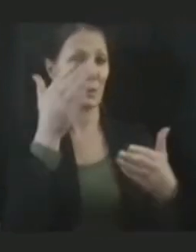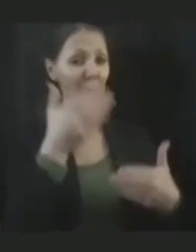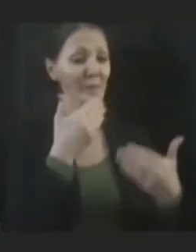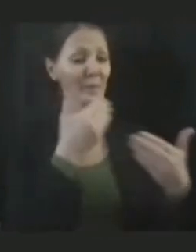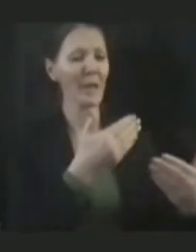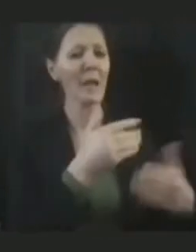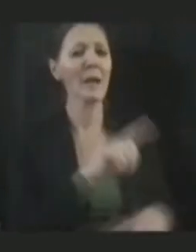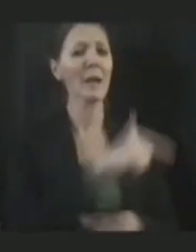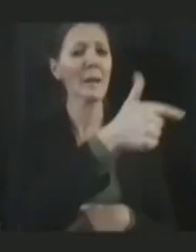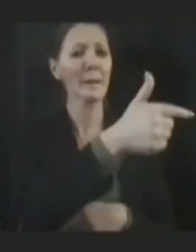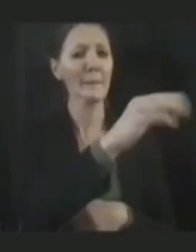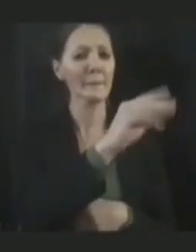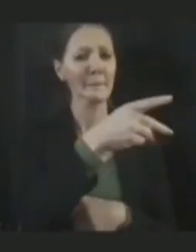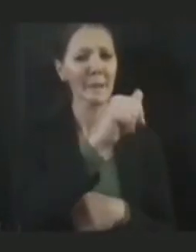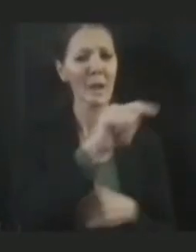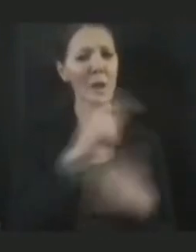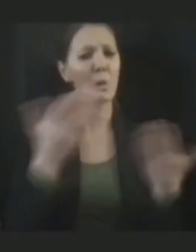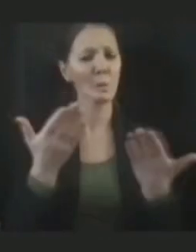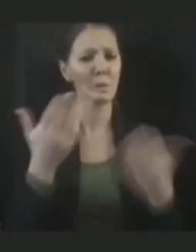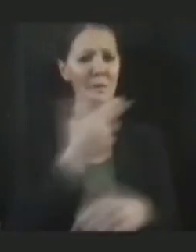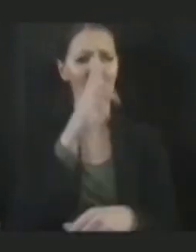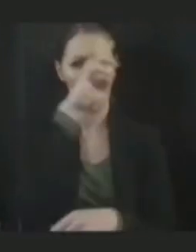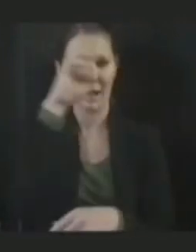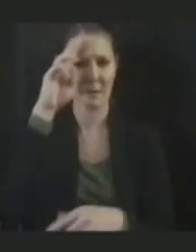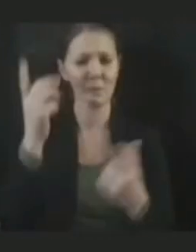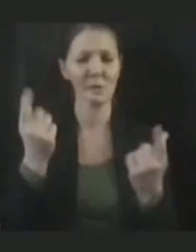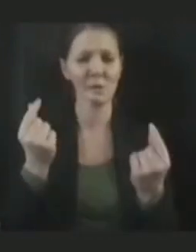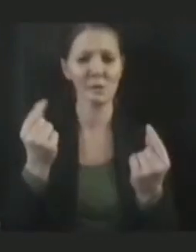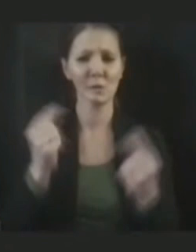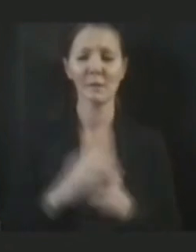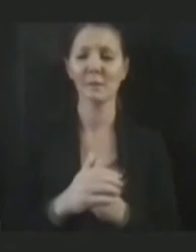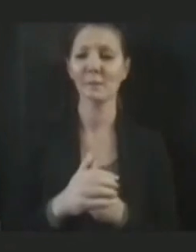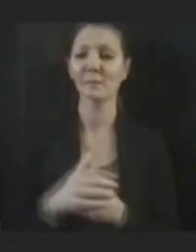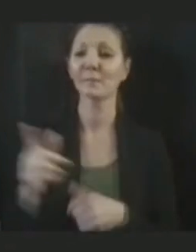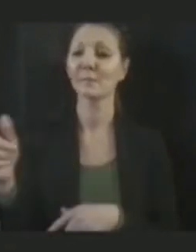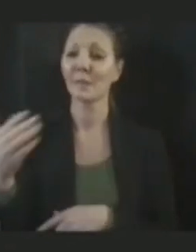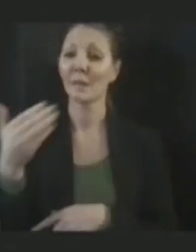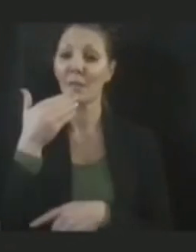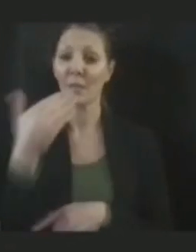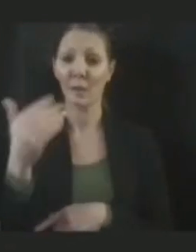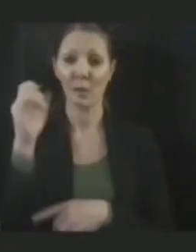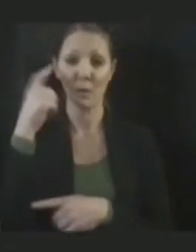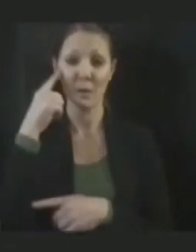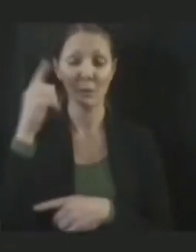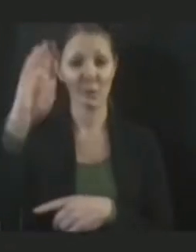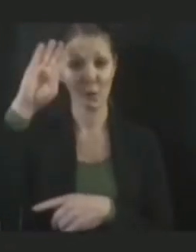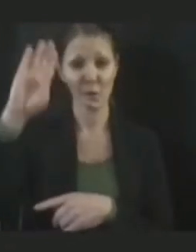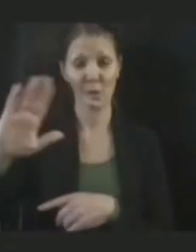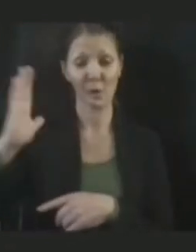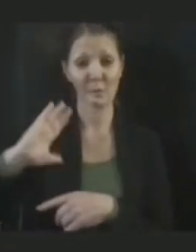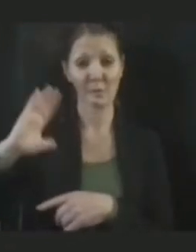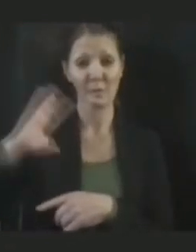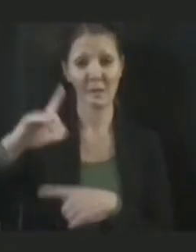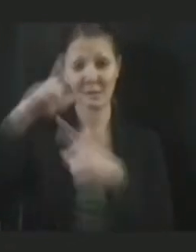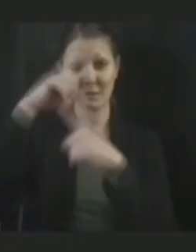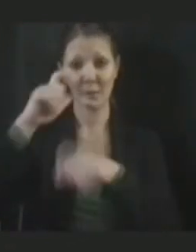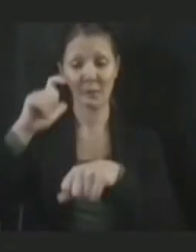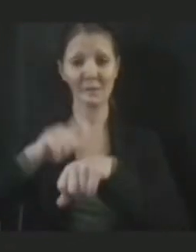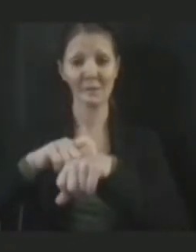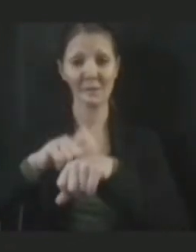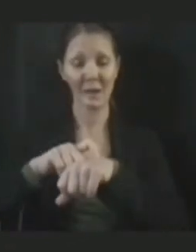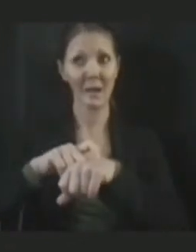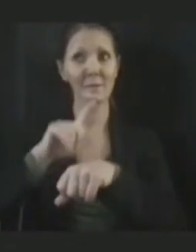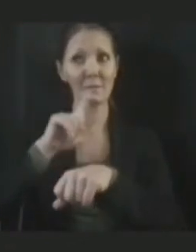Hi, thank you, Governor. You know, back in the summer, after being presented with clear